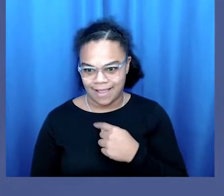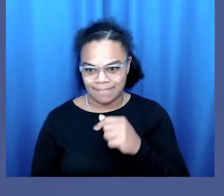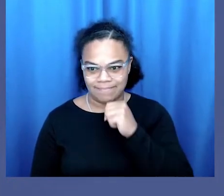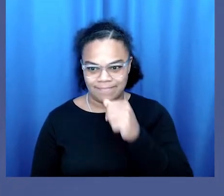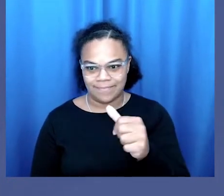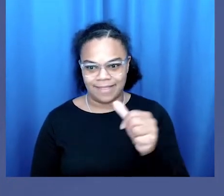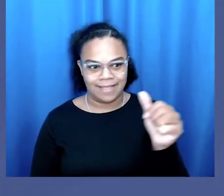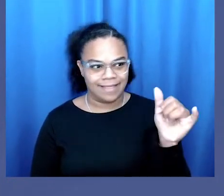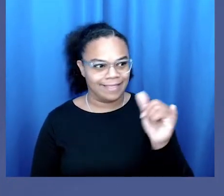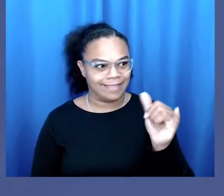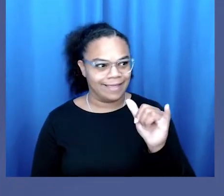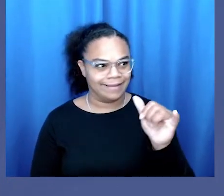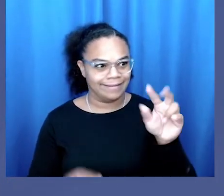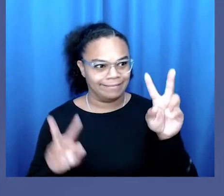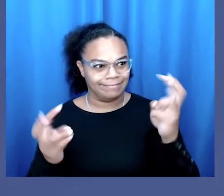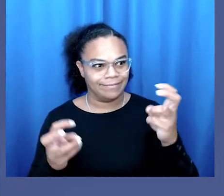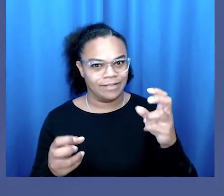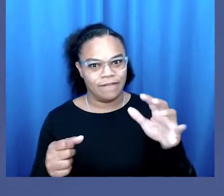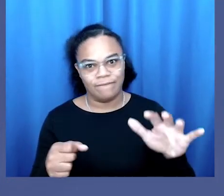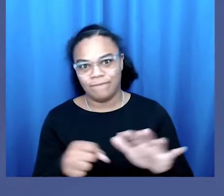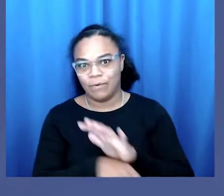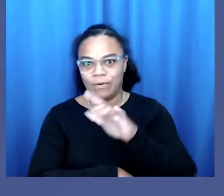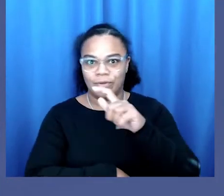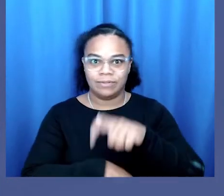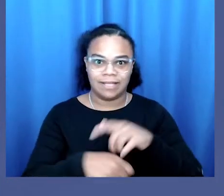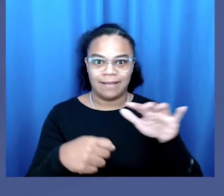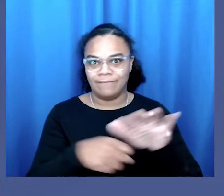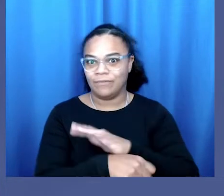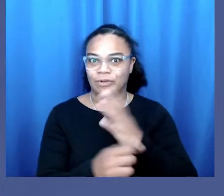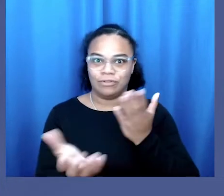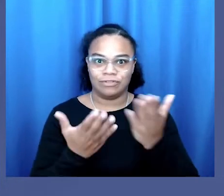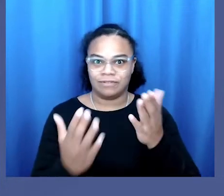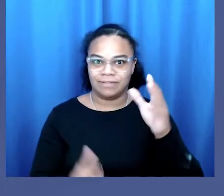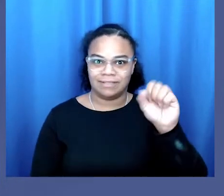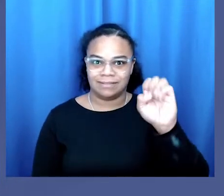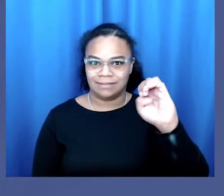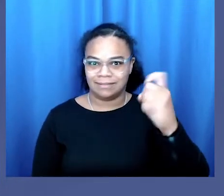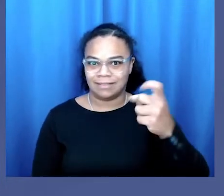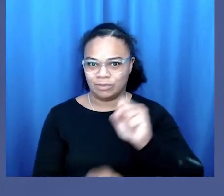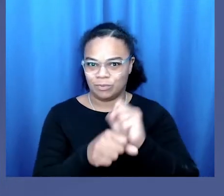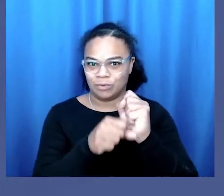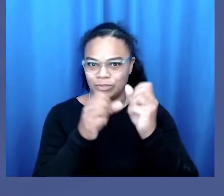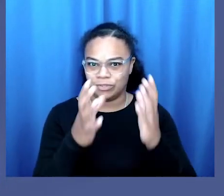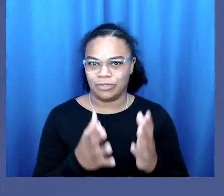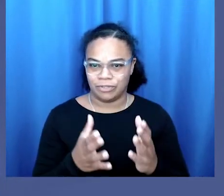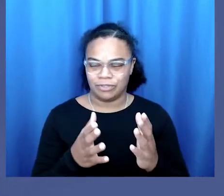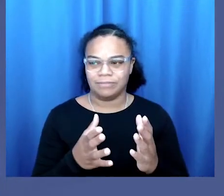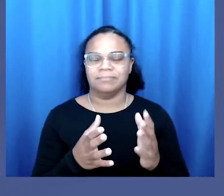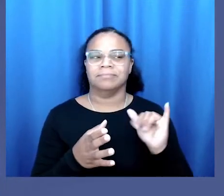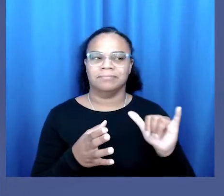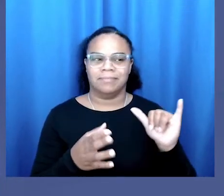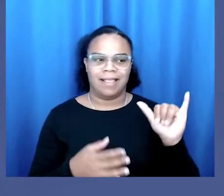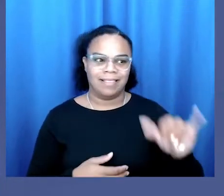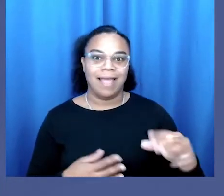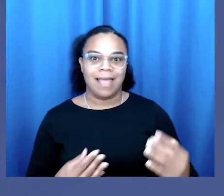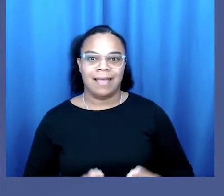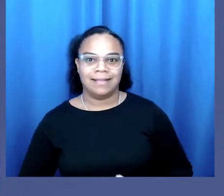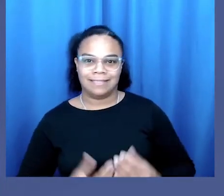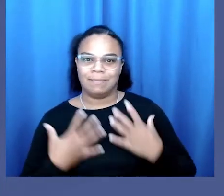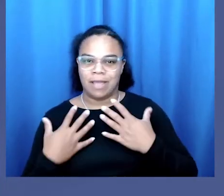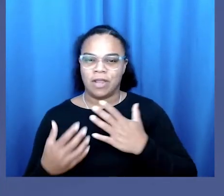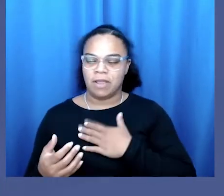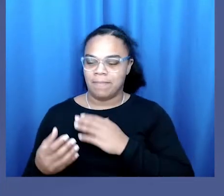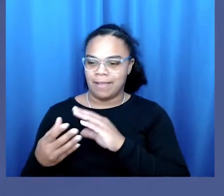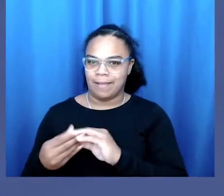I wasn't like a full-time, full-service sex worker. So that's what prompted this piece, this